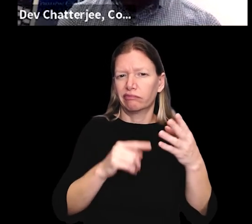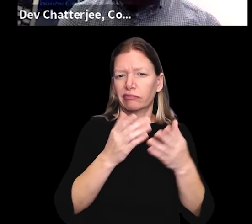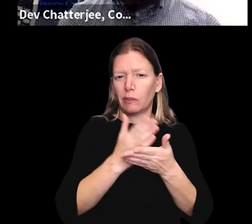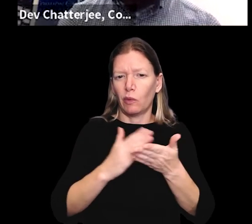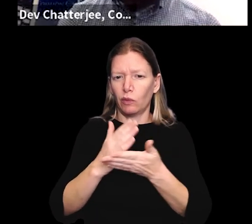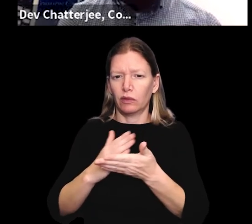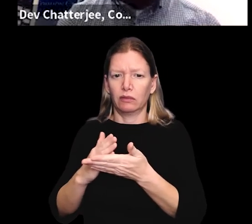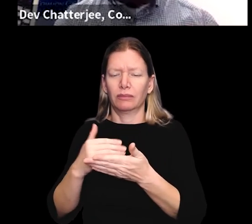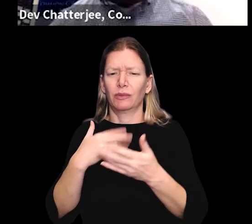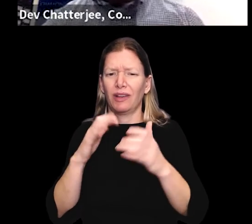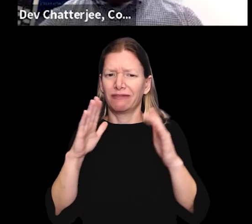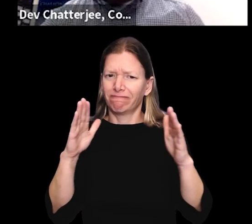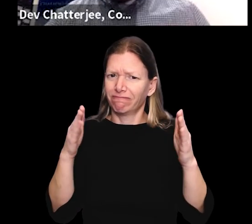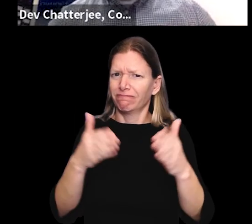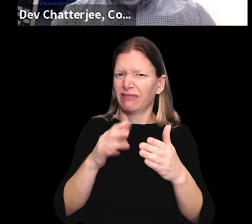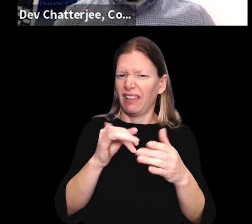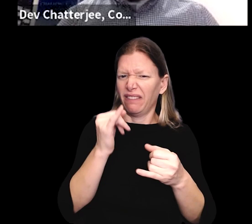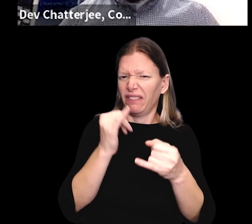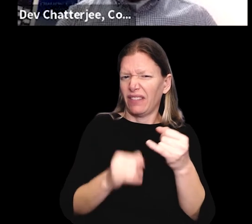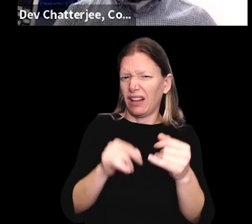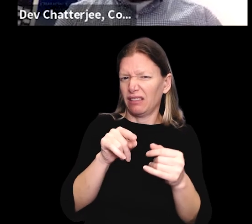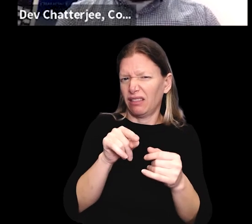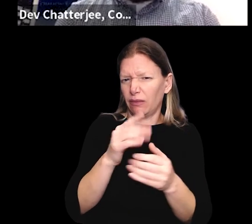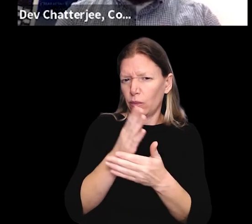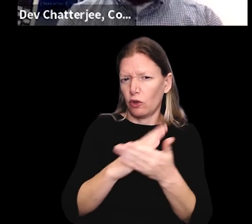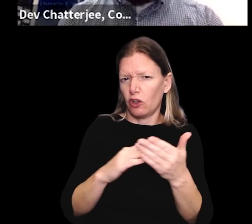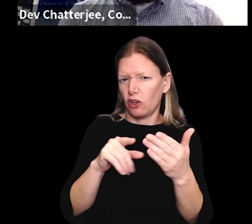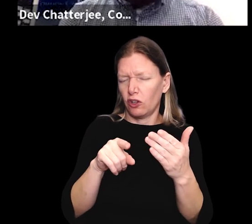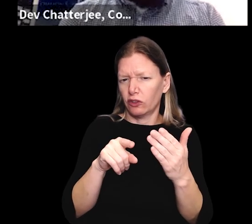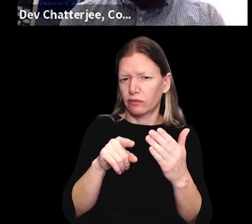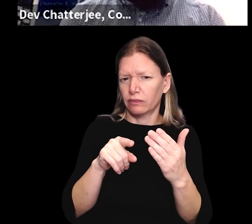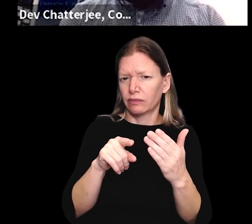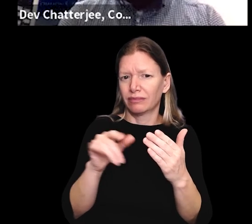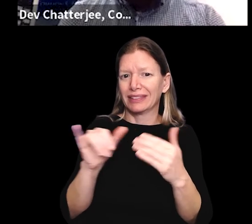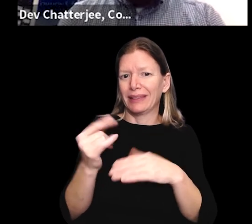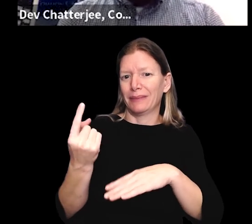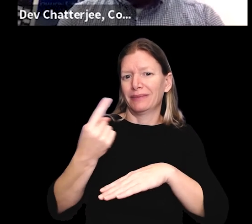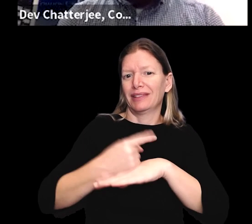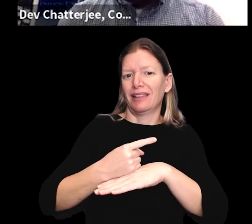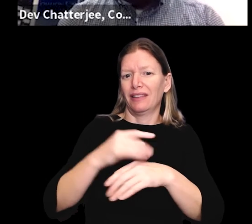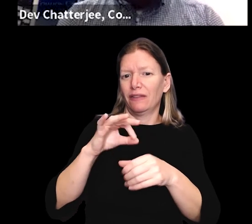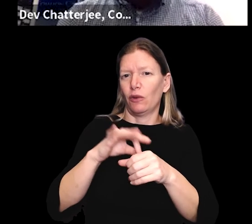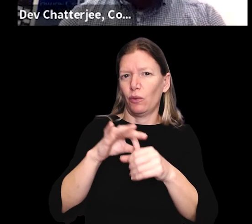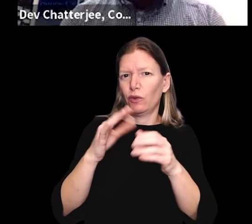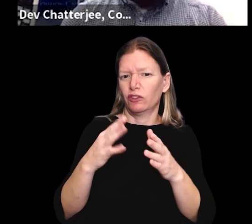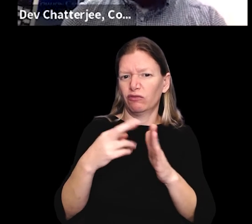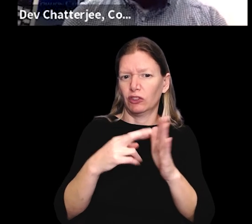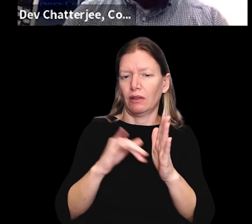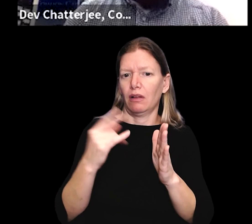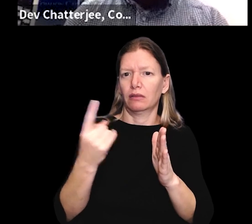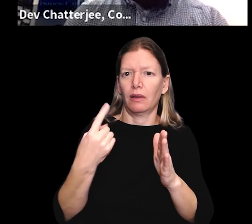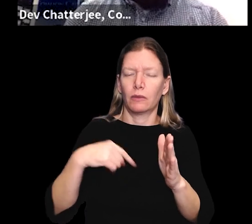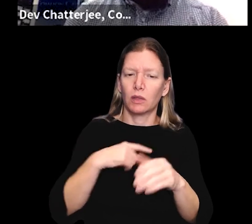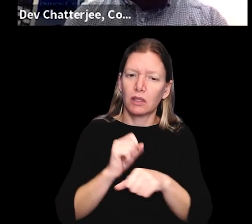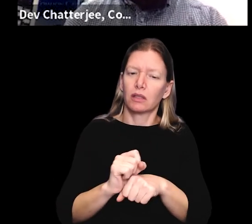components. I want to focus particularly on the final piece, but same day voter registration